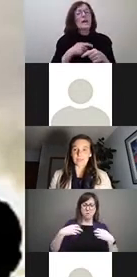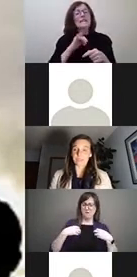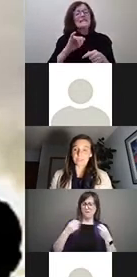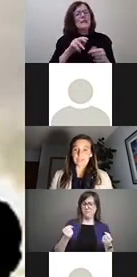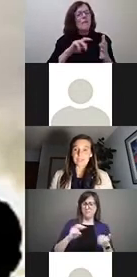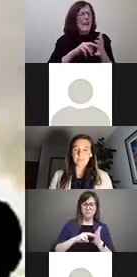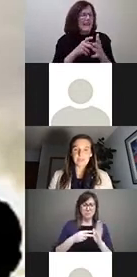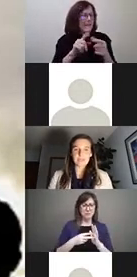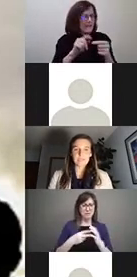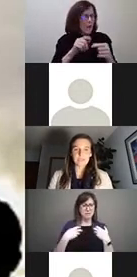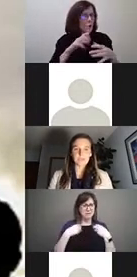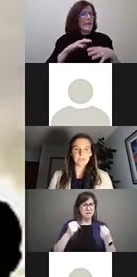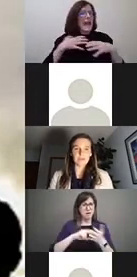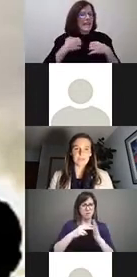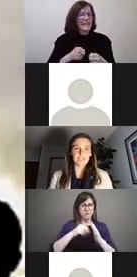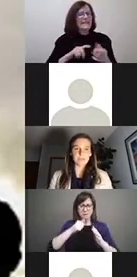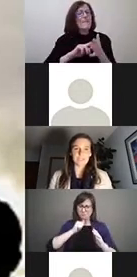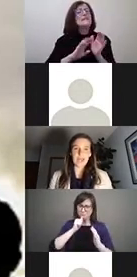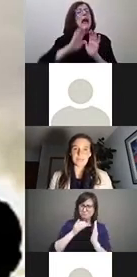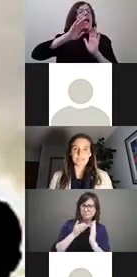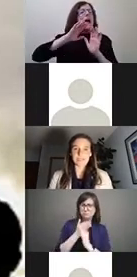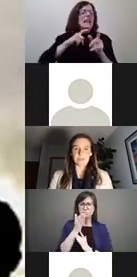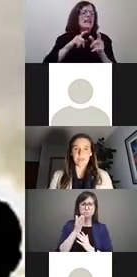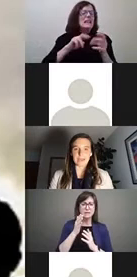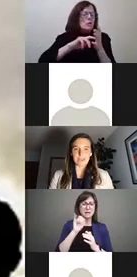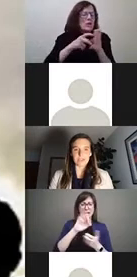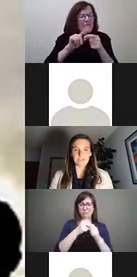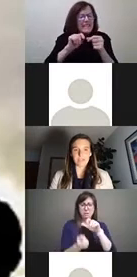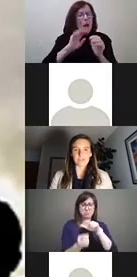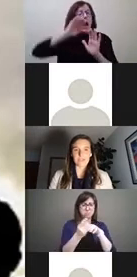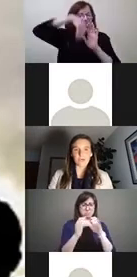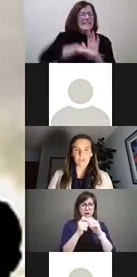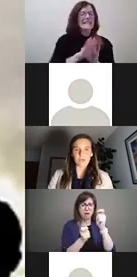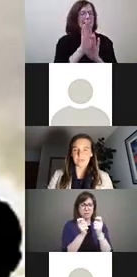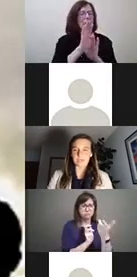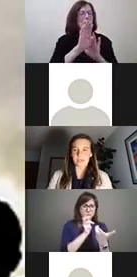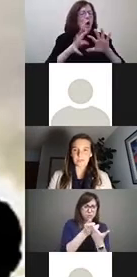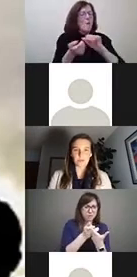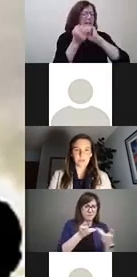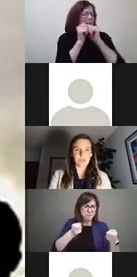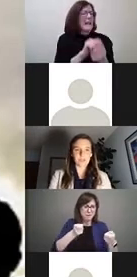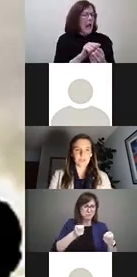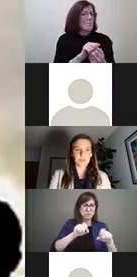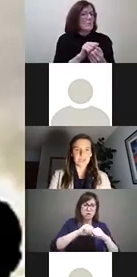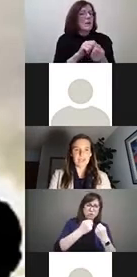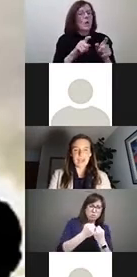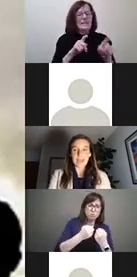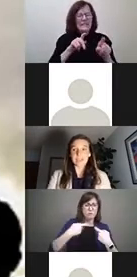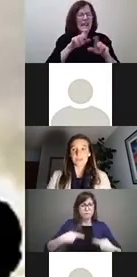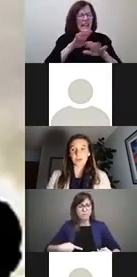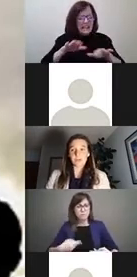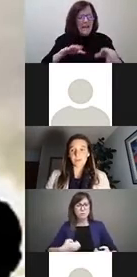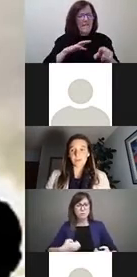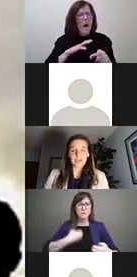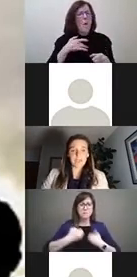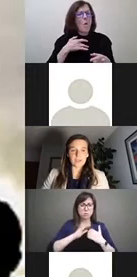this resilience-based definition with an ability to adapt and self-manage in the face of social, physical, emotional challenges. And